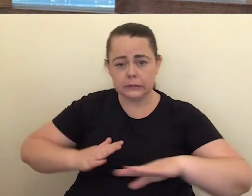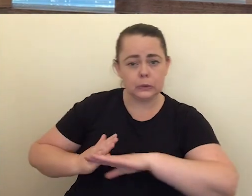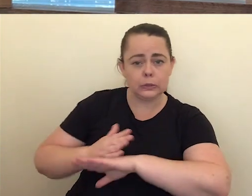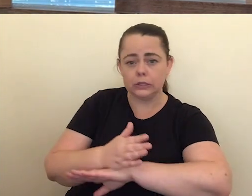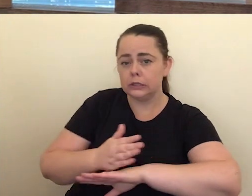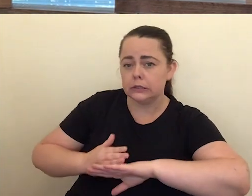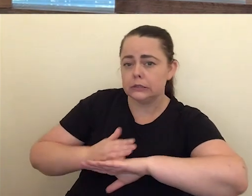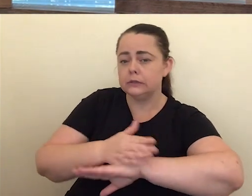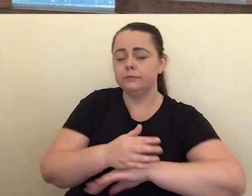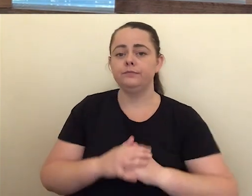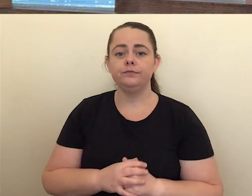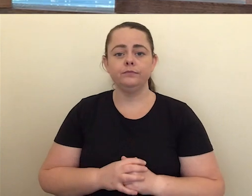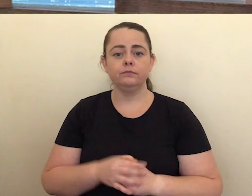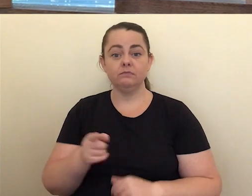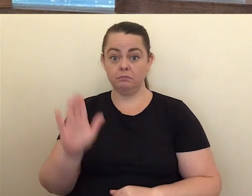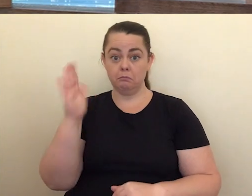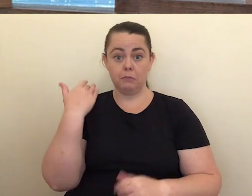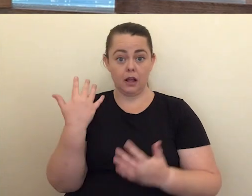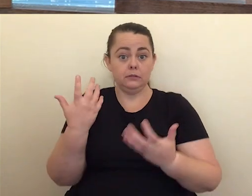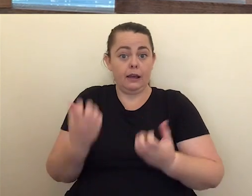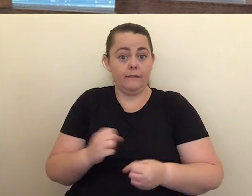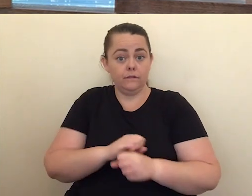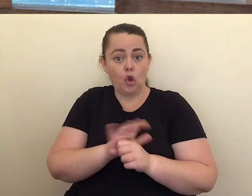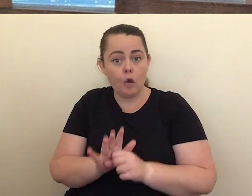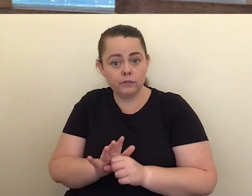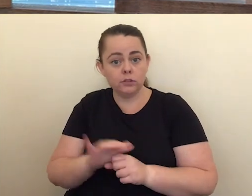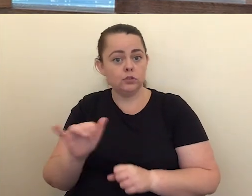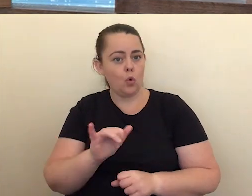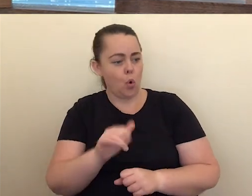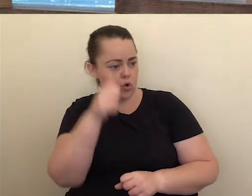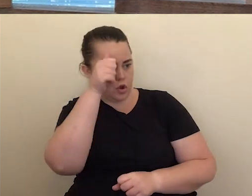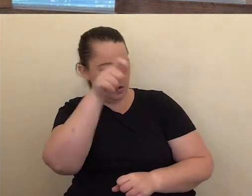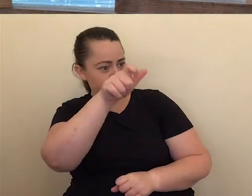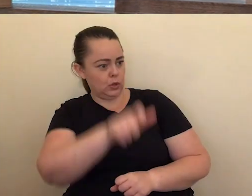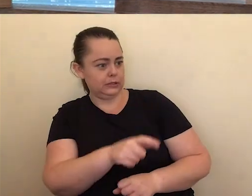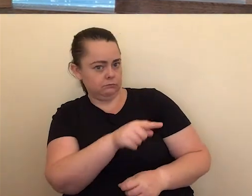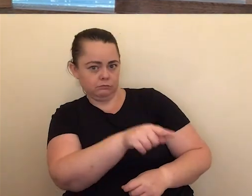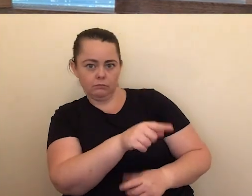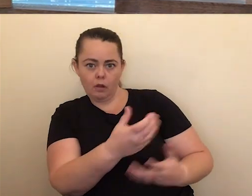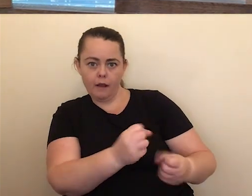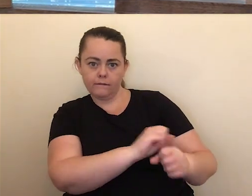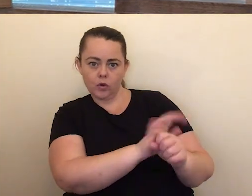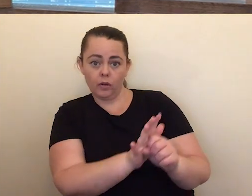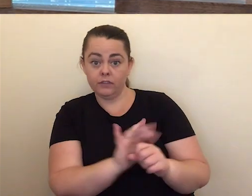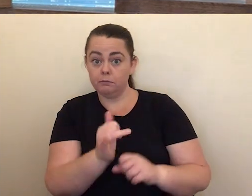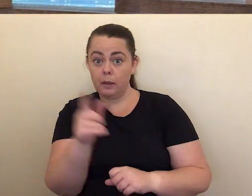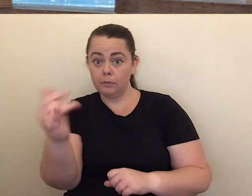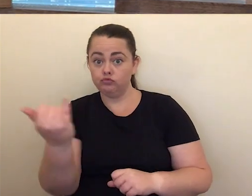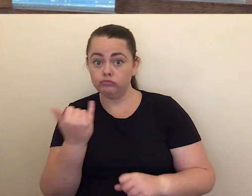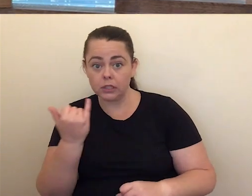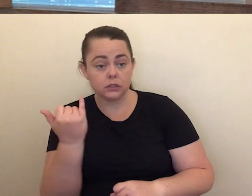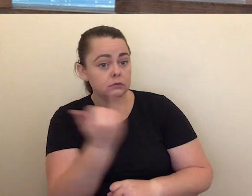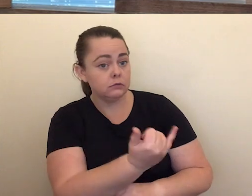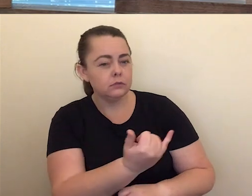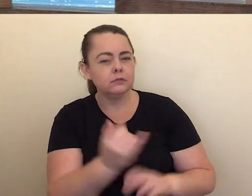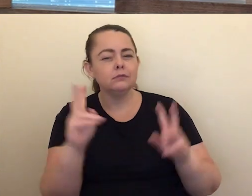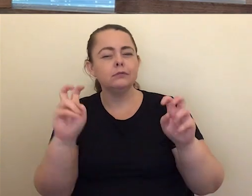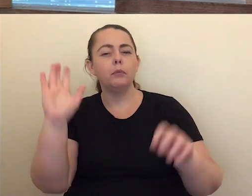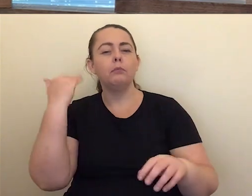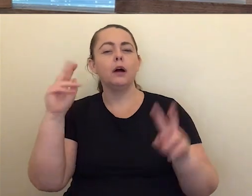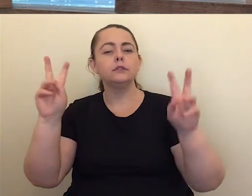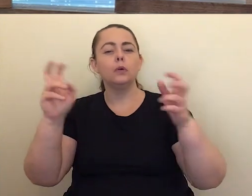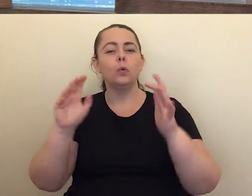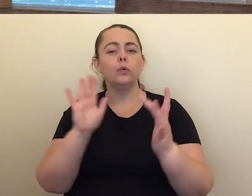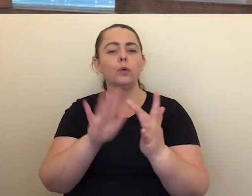or been a contact of somebody who's had COVID, you may well have received a call from a public health practitioner, commonly known as